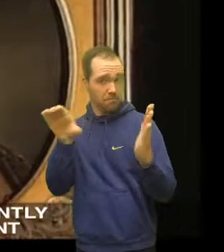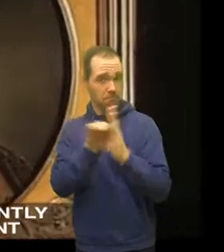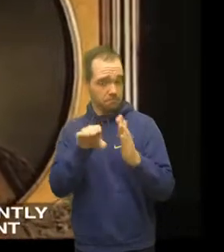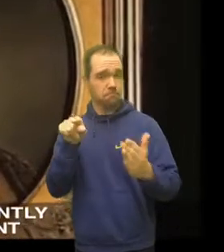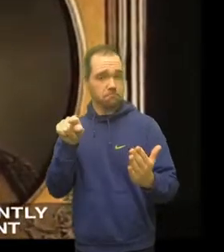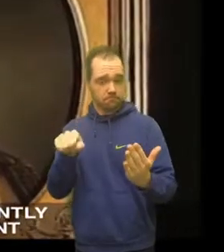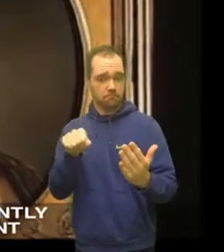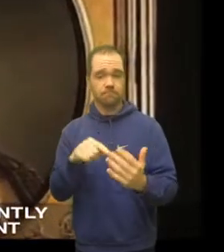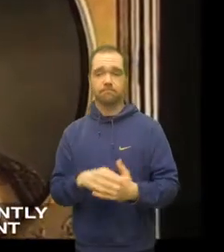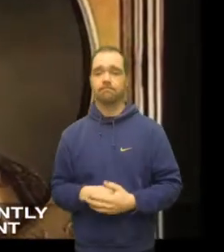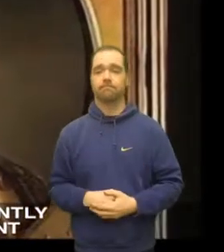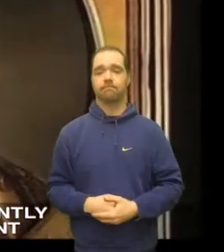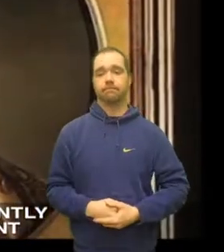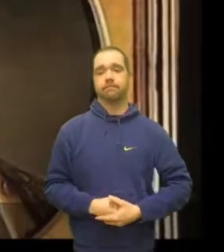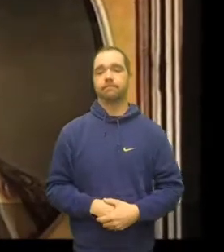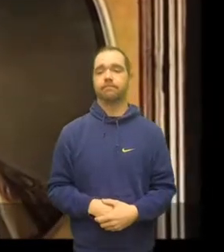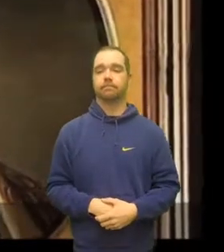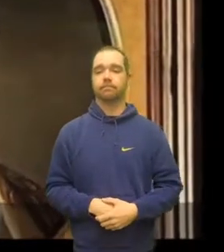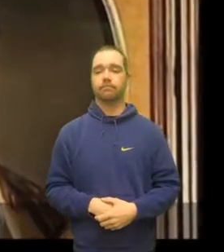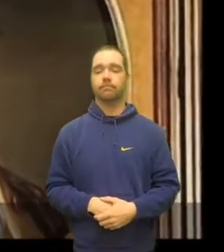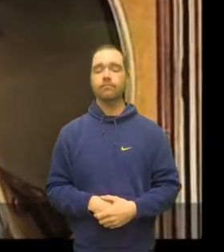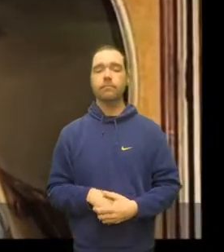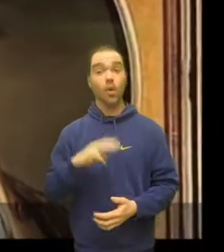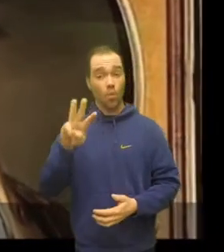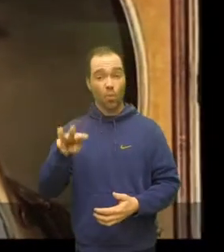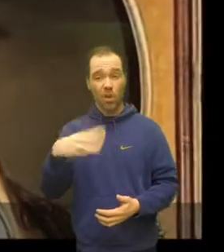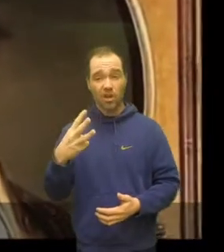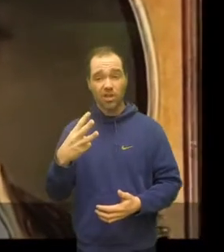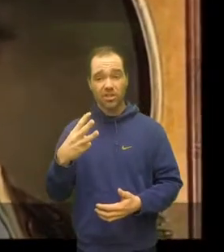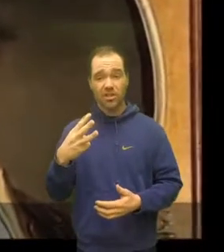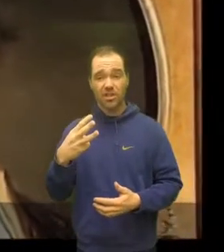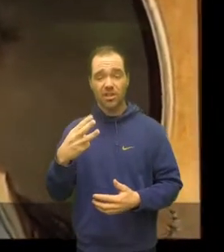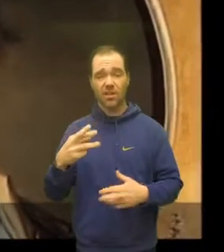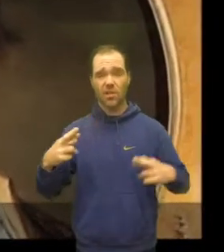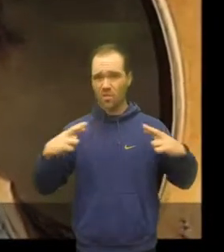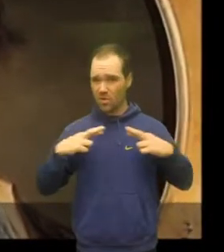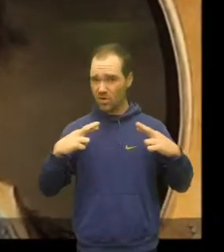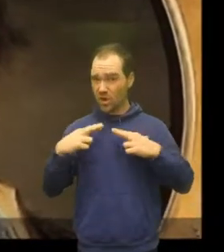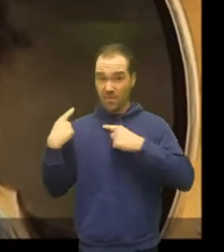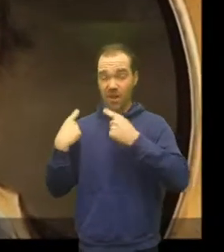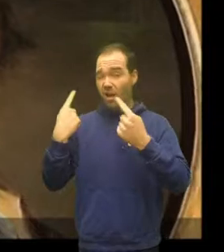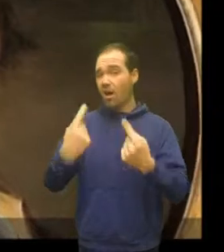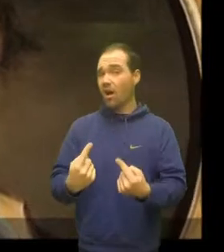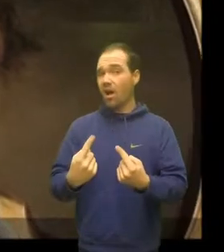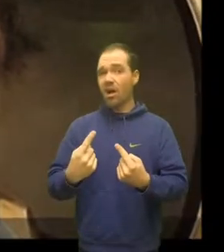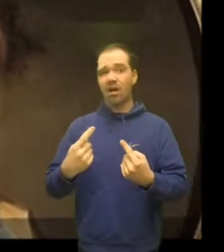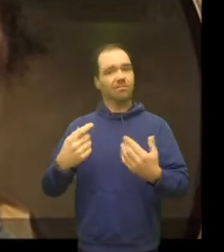Washington has reluctantly come out of retirement to lend his prestige to this convention.